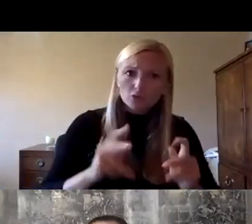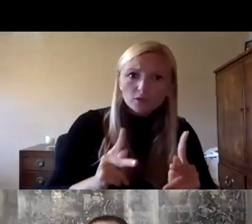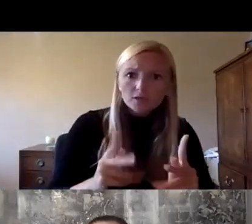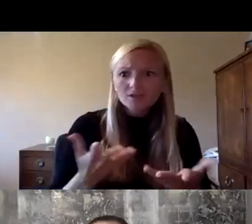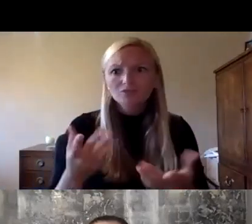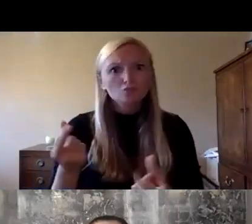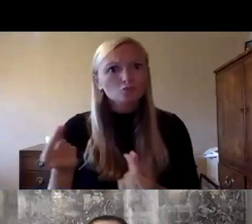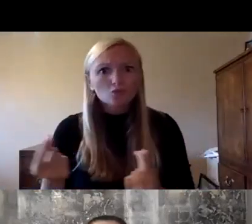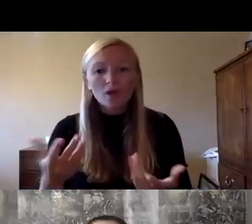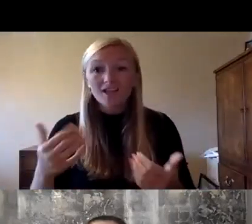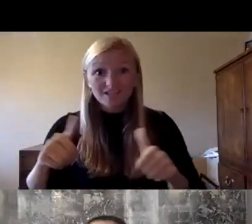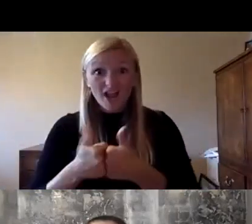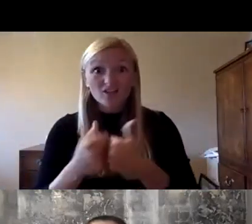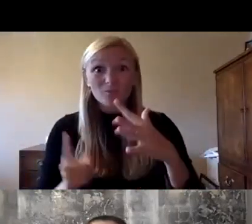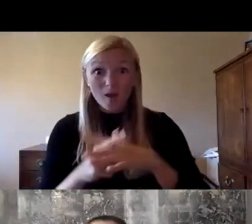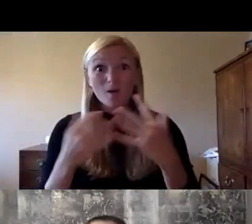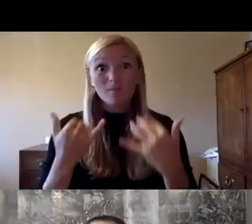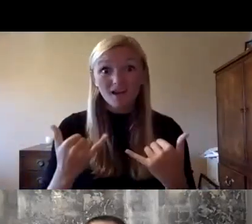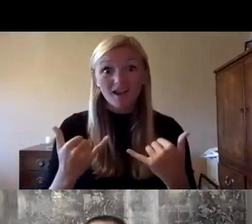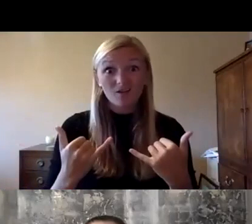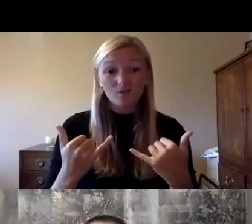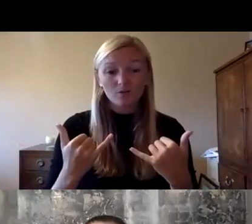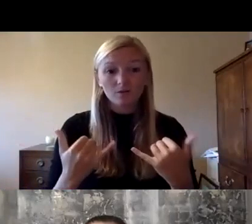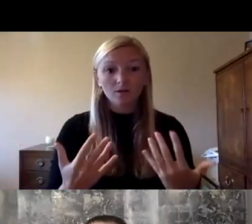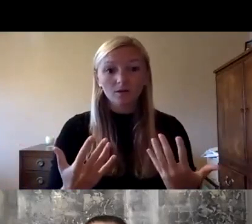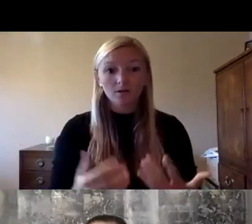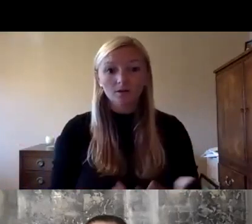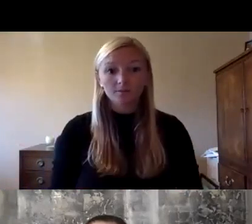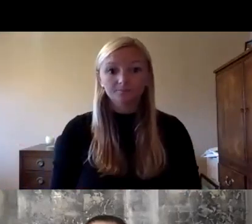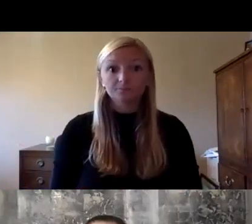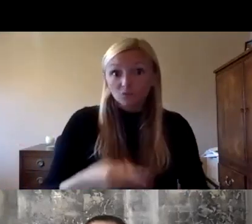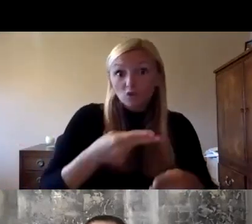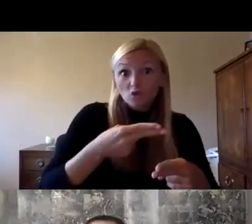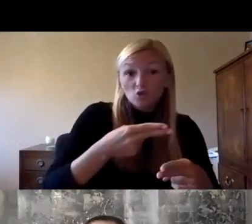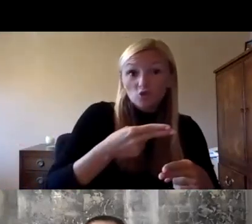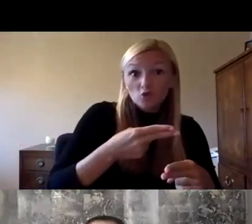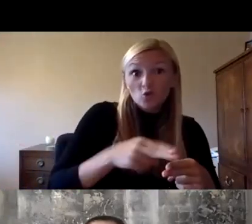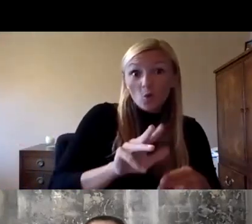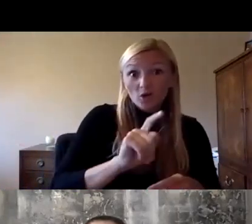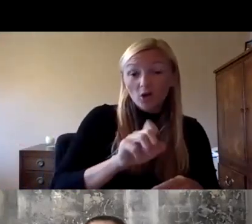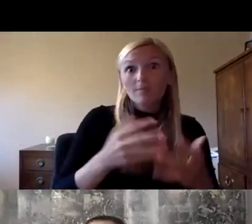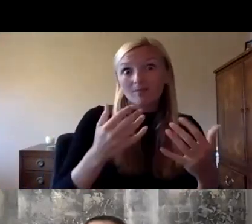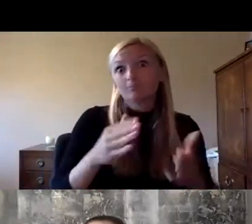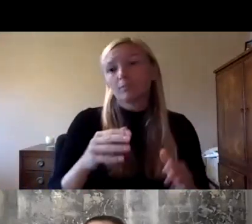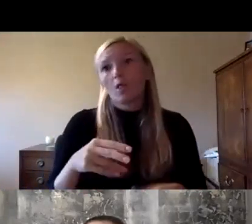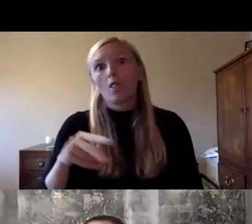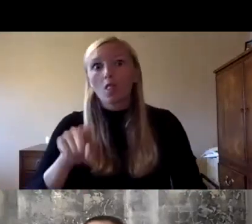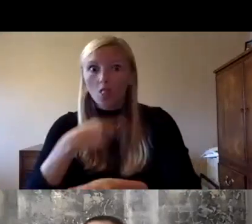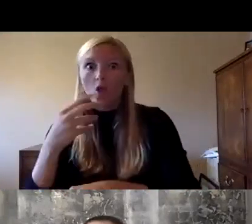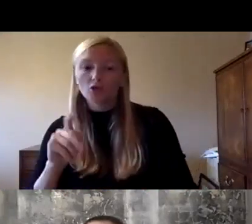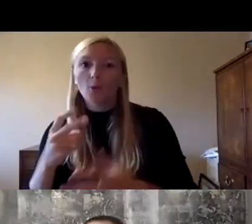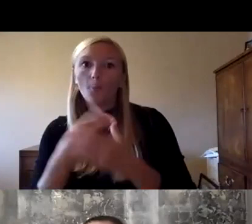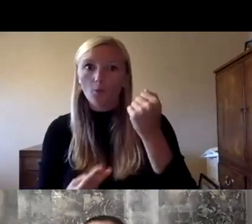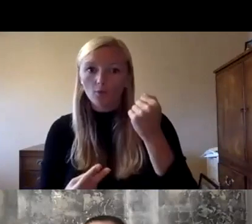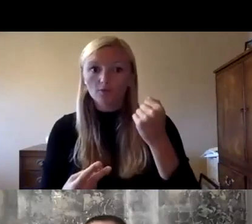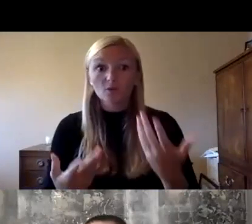and the challenges we now face in school design both in the short and the long term and to initiate that conversation